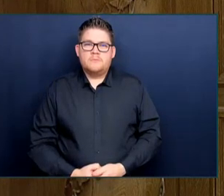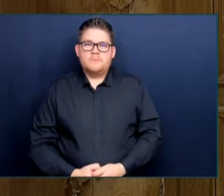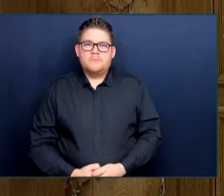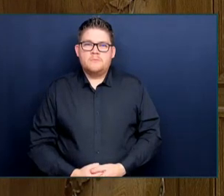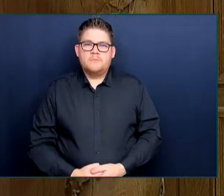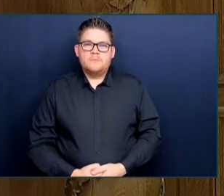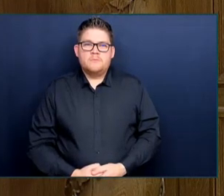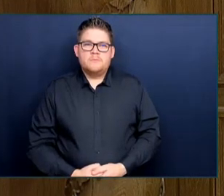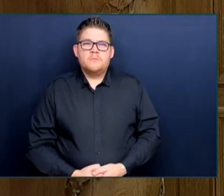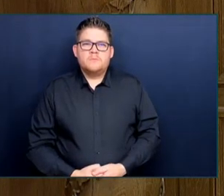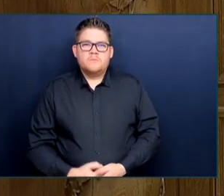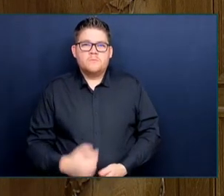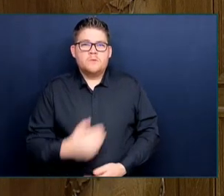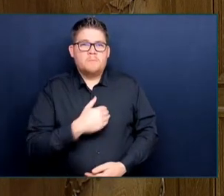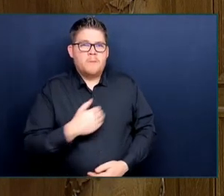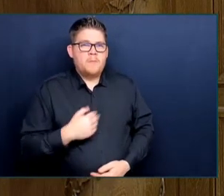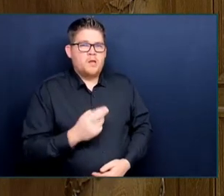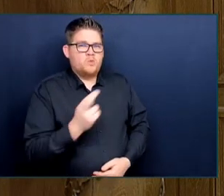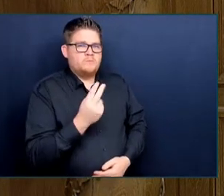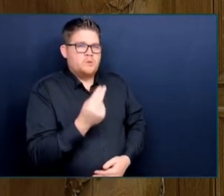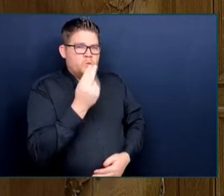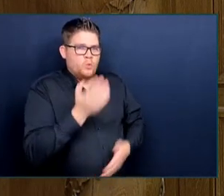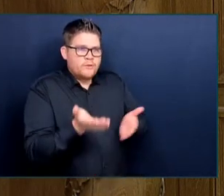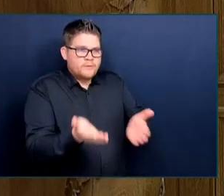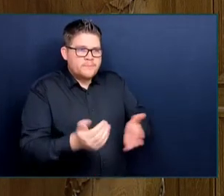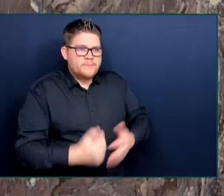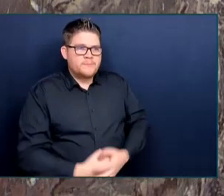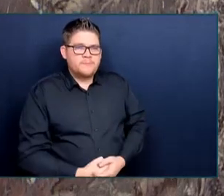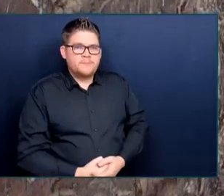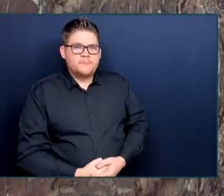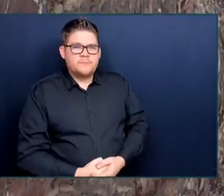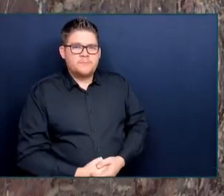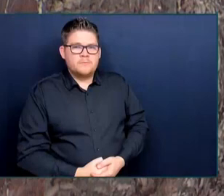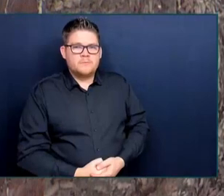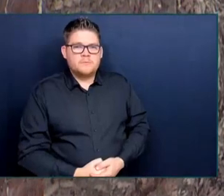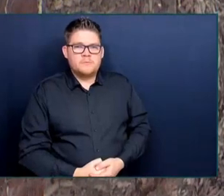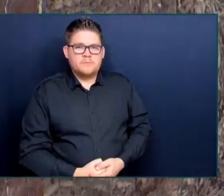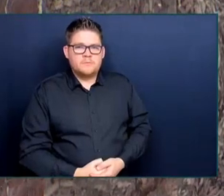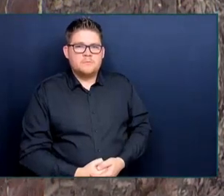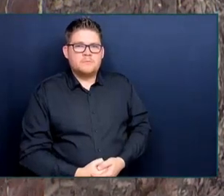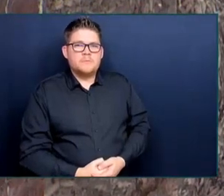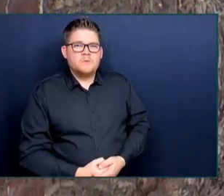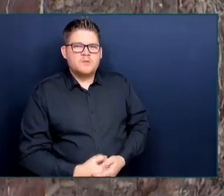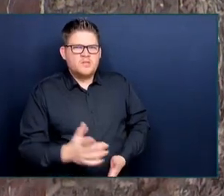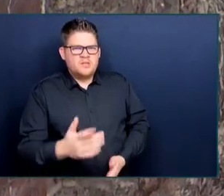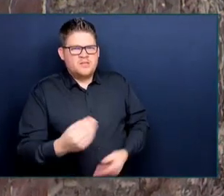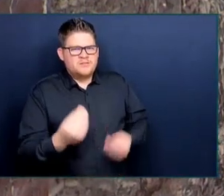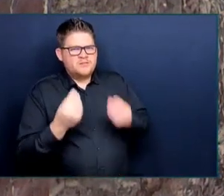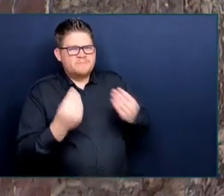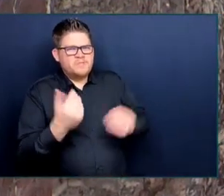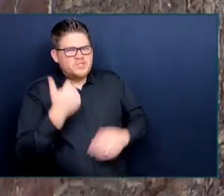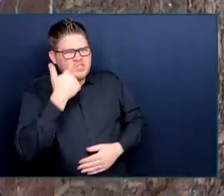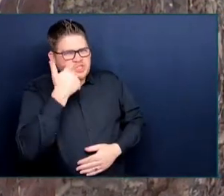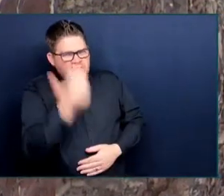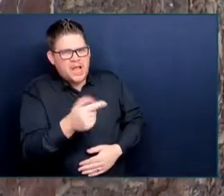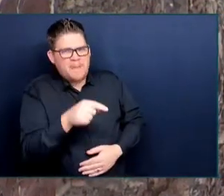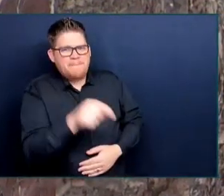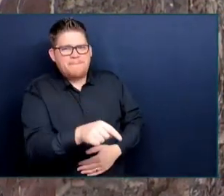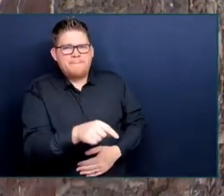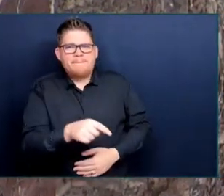It's shameful that Vancouver has become the anti-Asian hate crime capital of North America.